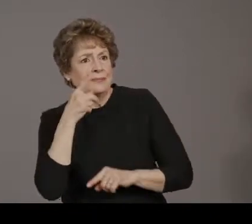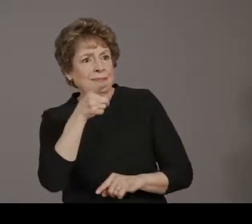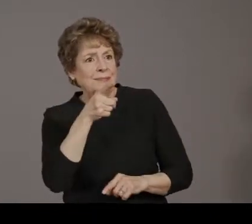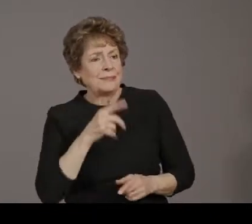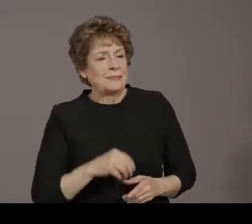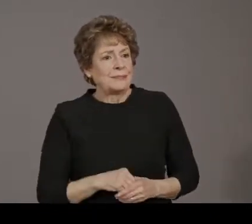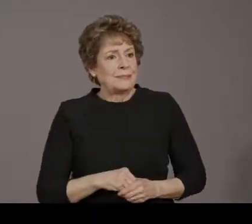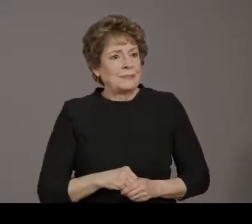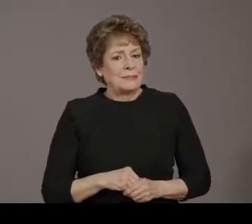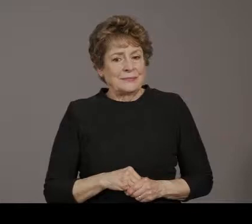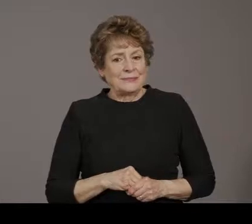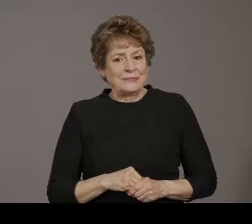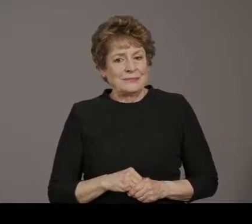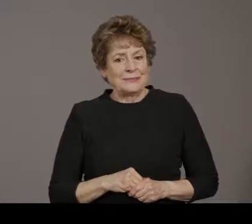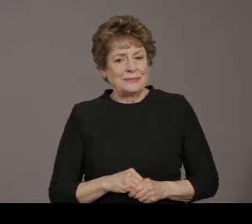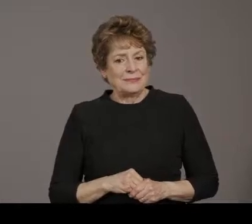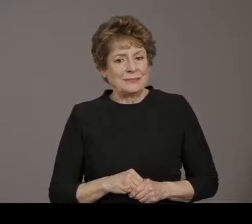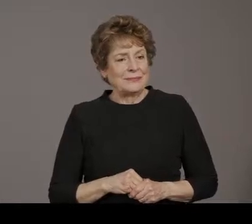Oh, and we don't have sound.